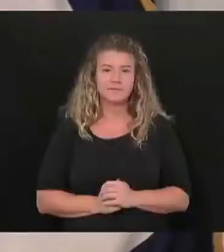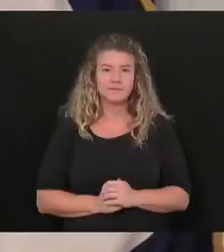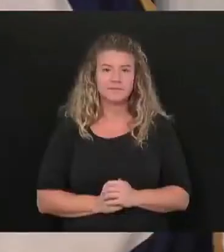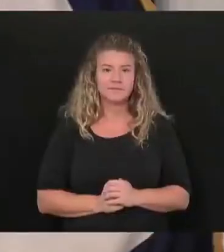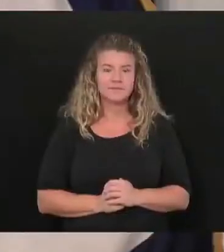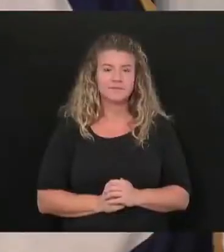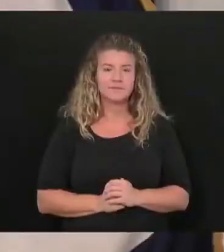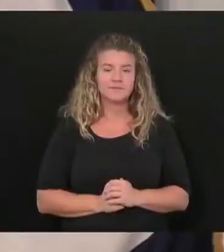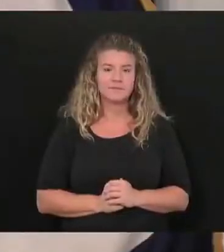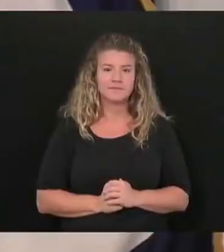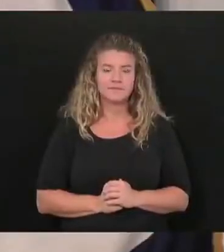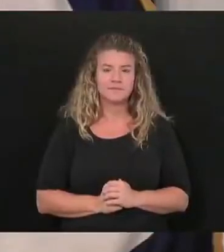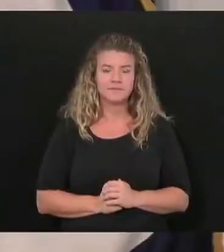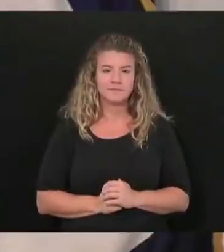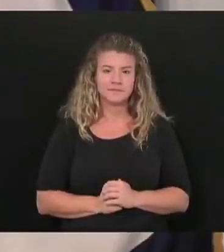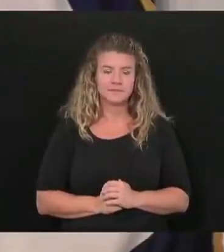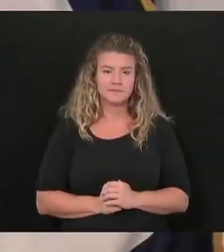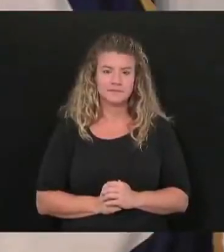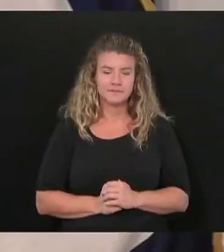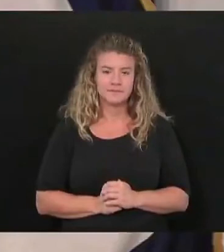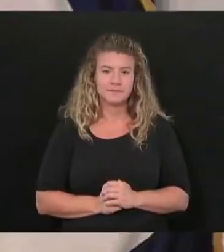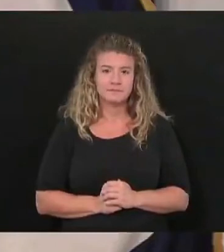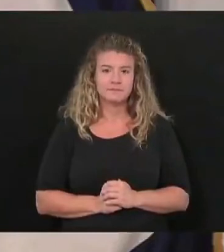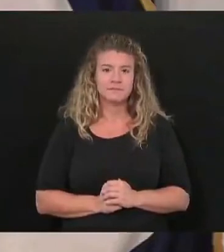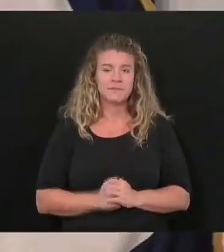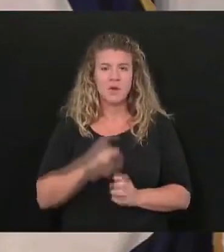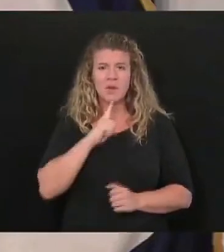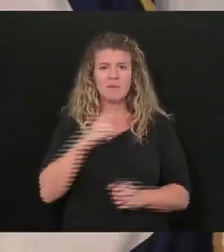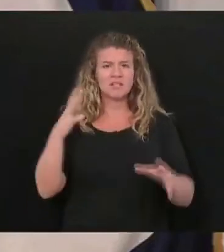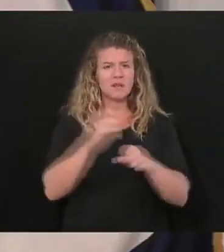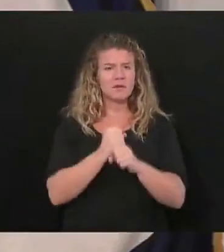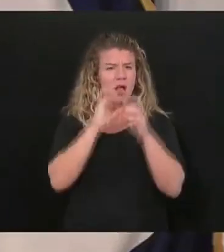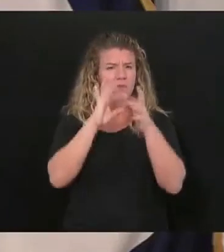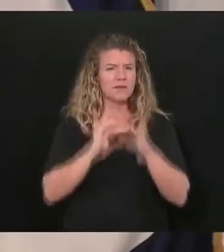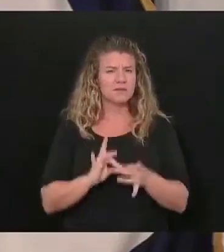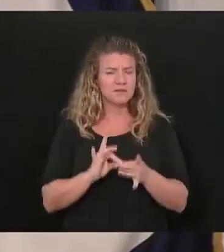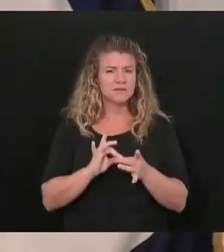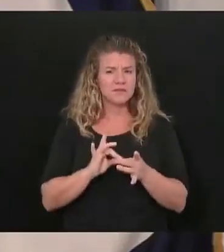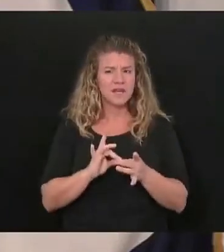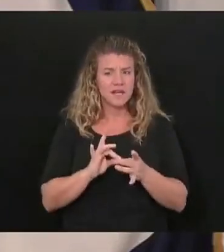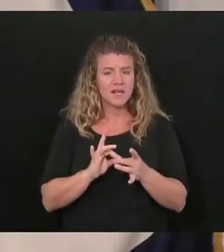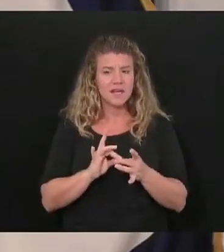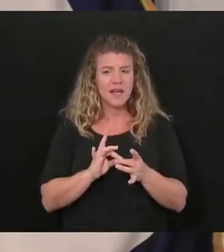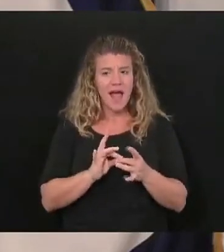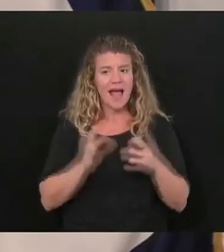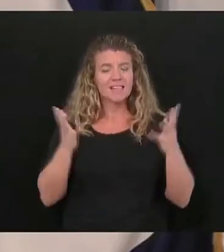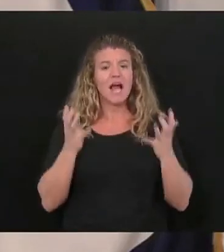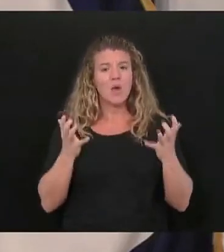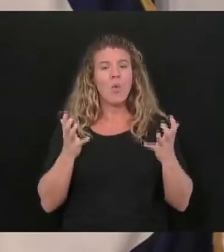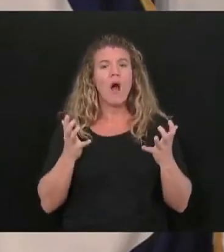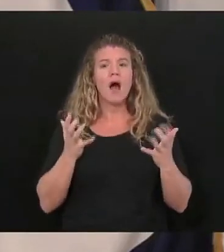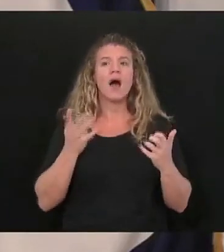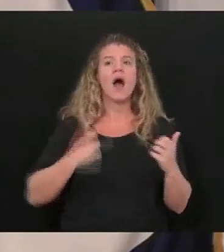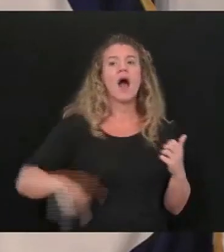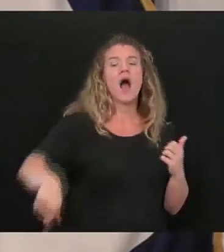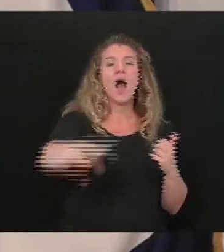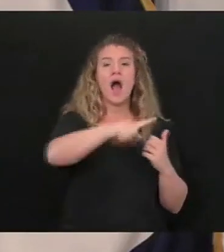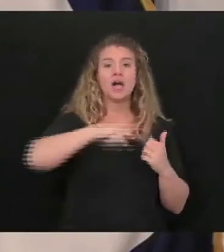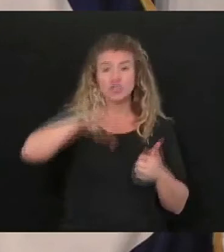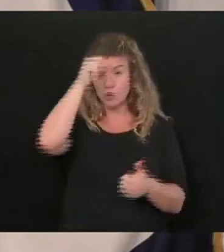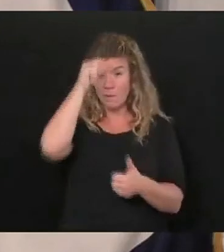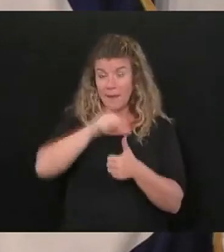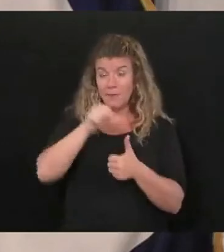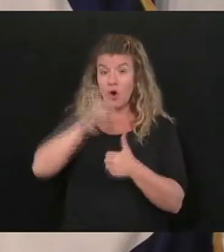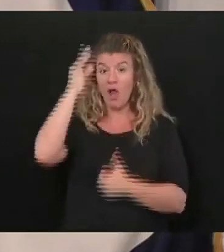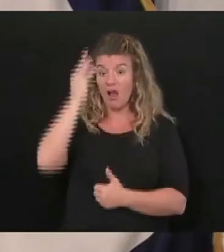well the only real thing I have is just this is first of all I want us to remember in our thoughts and